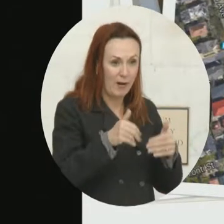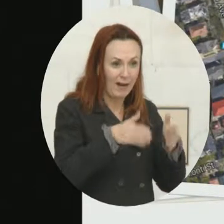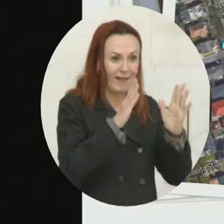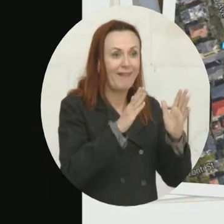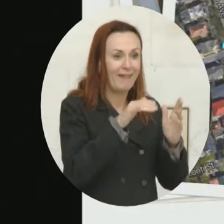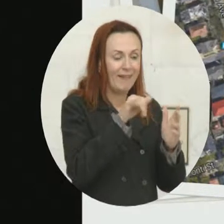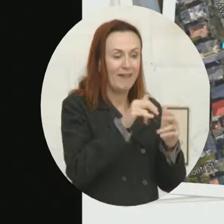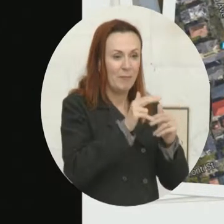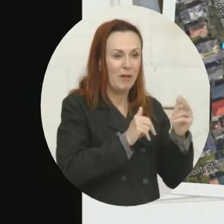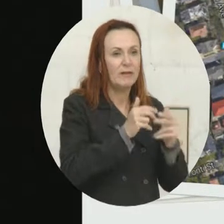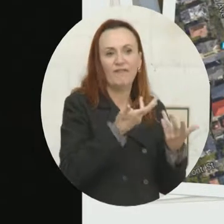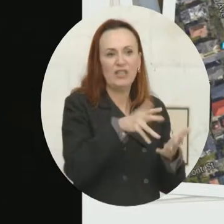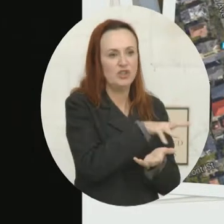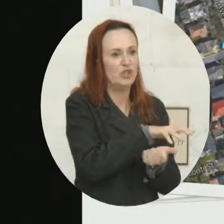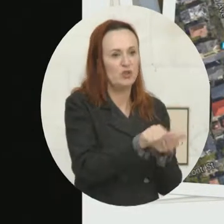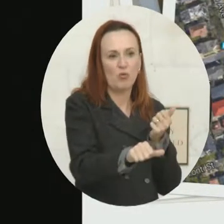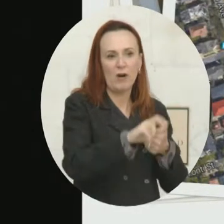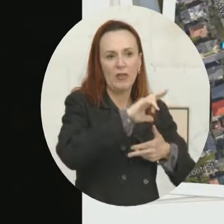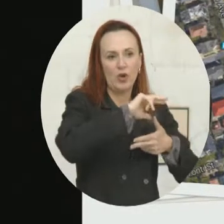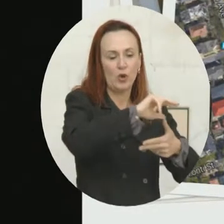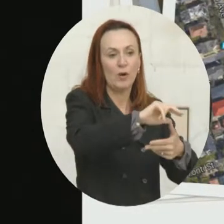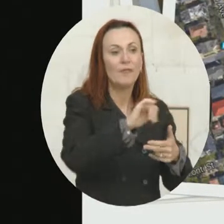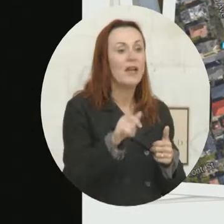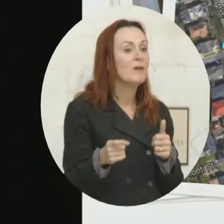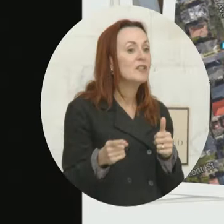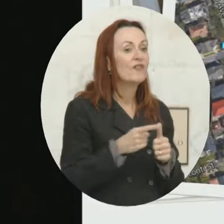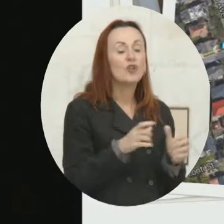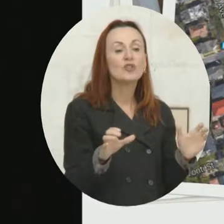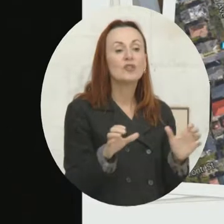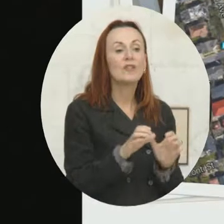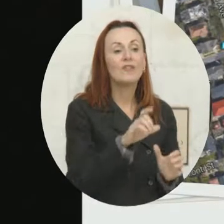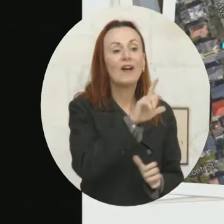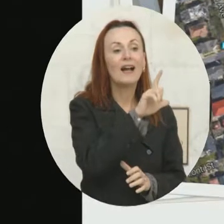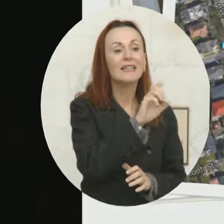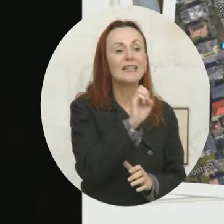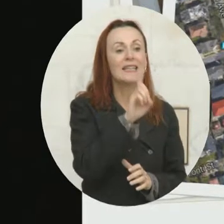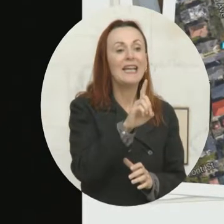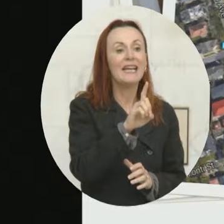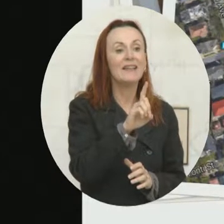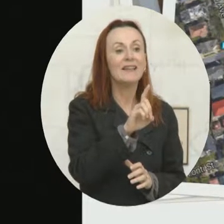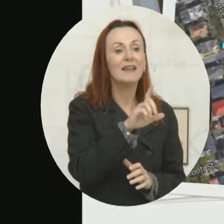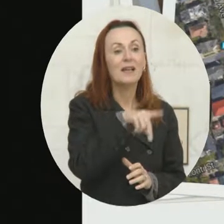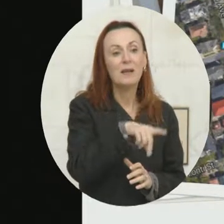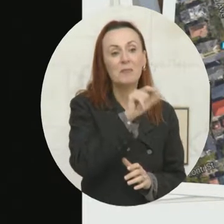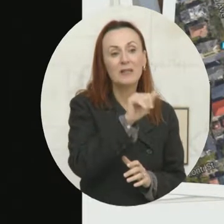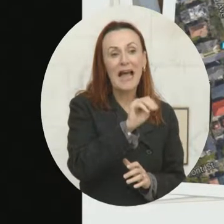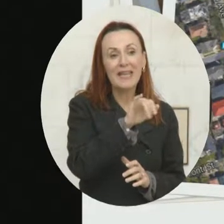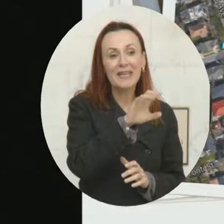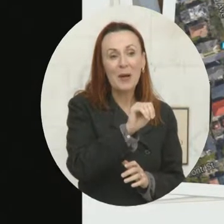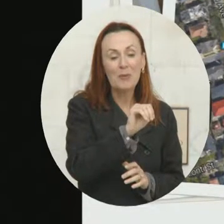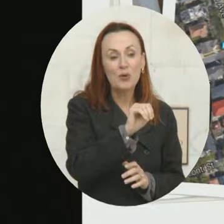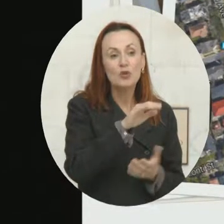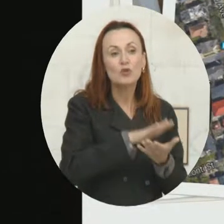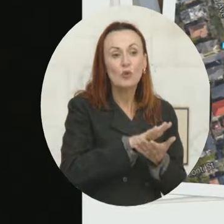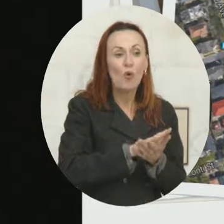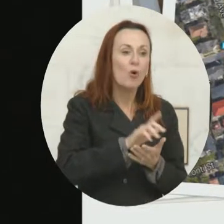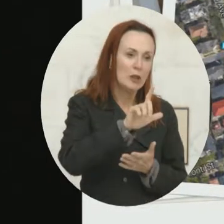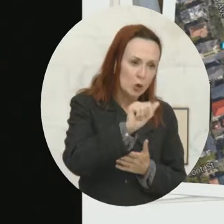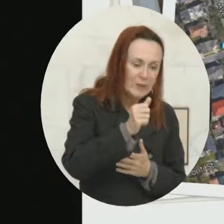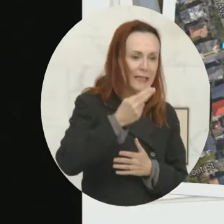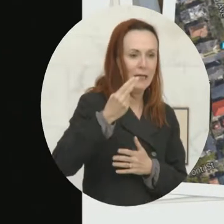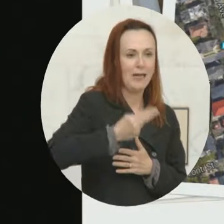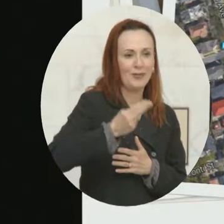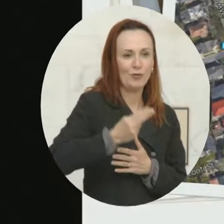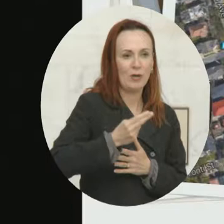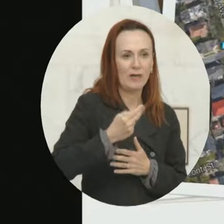write a grant to rebuild it is the first certified lead platinum school in Louisiana history. And it was built because of